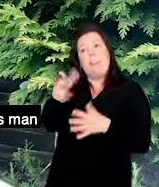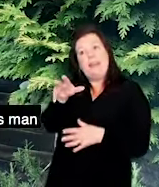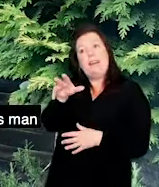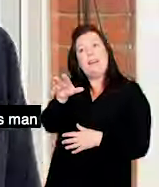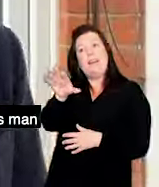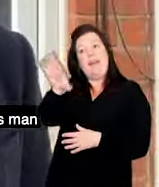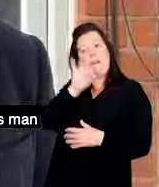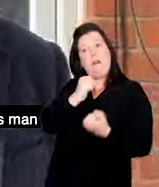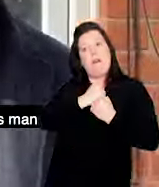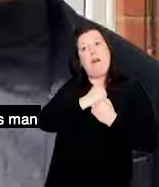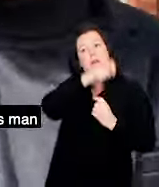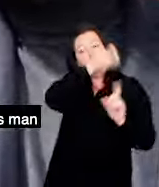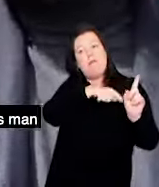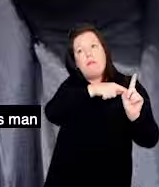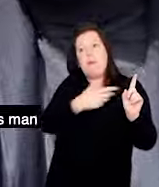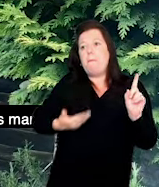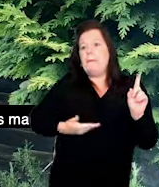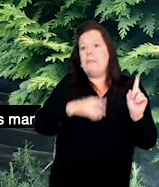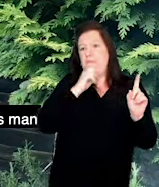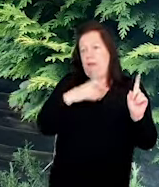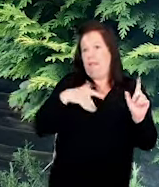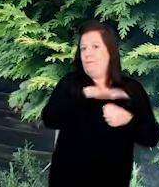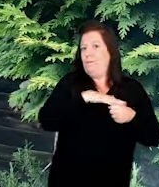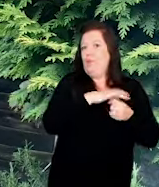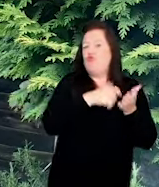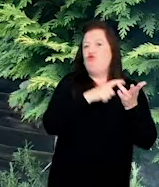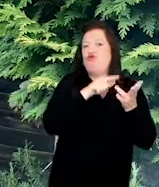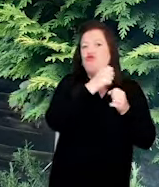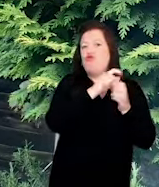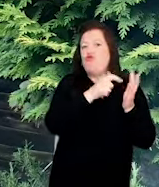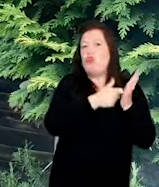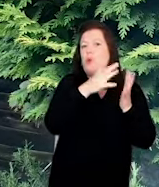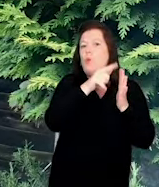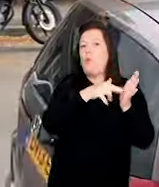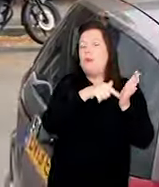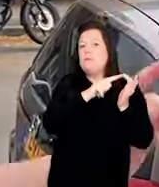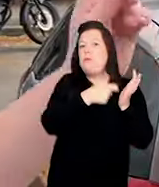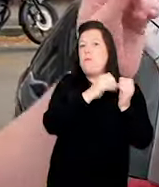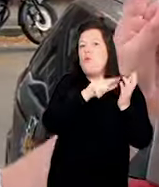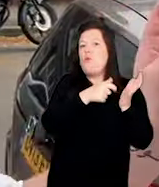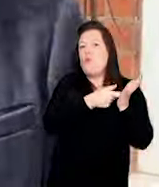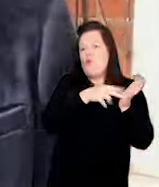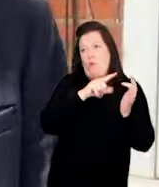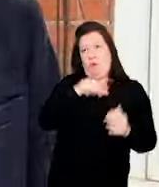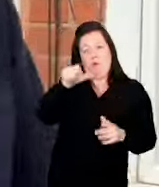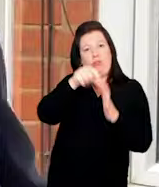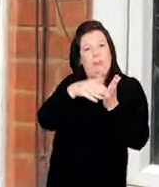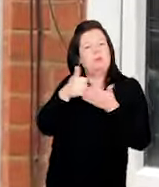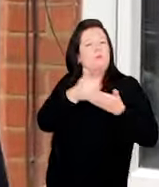his community work with local businessman Roger Winterbourne. Isn't that right, Prime Minister? Is this true, sir?